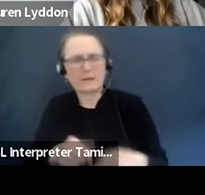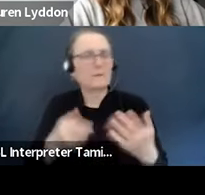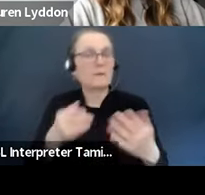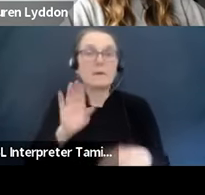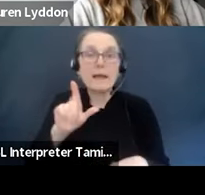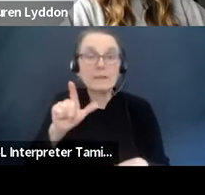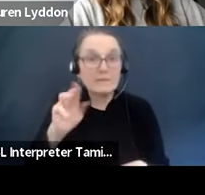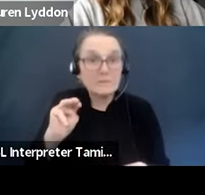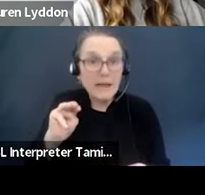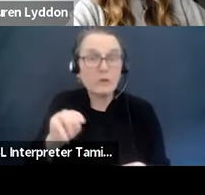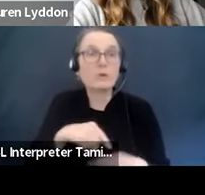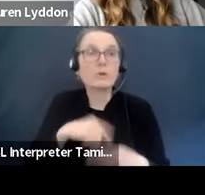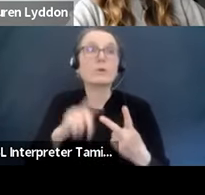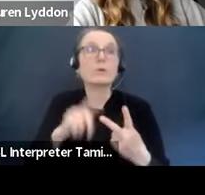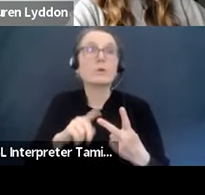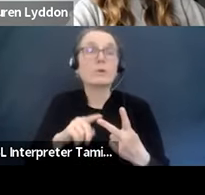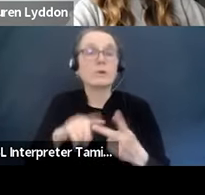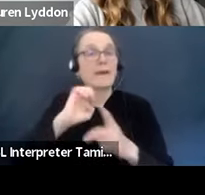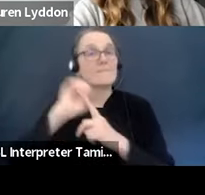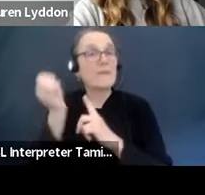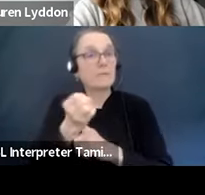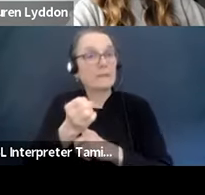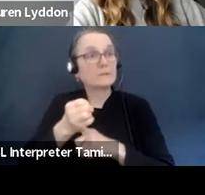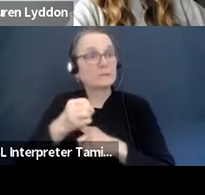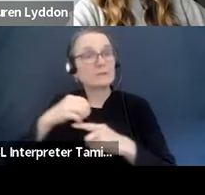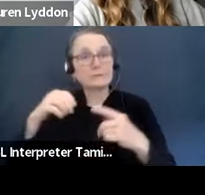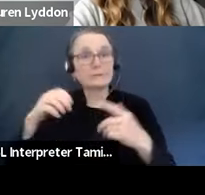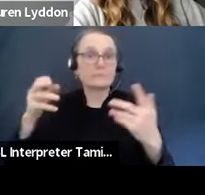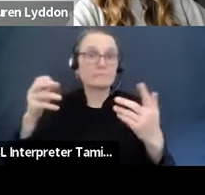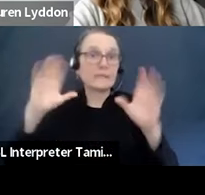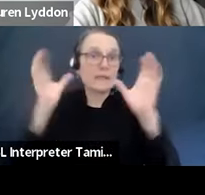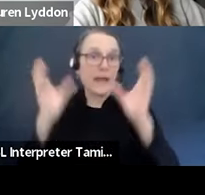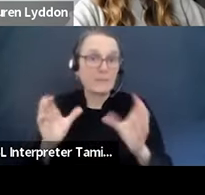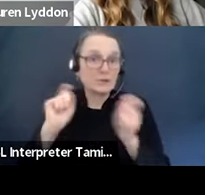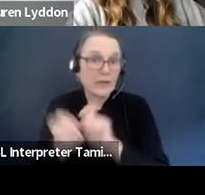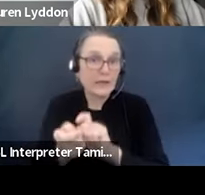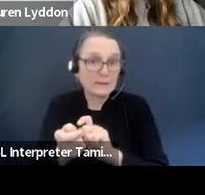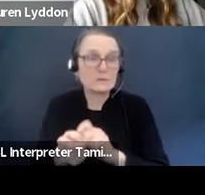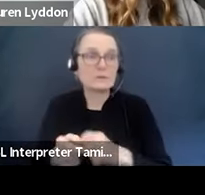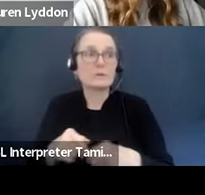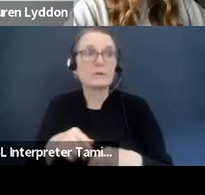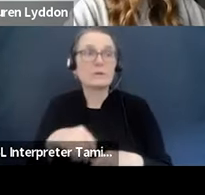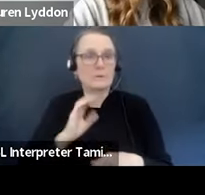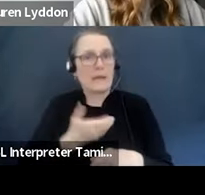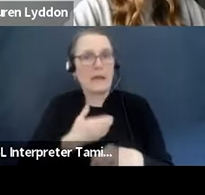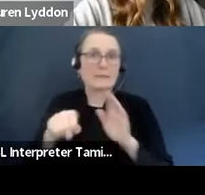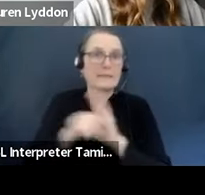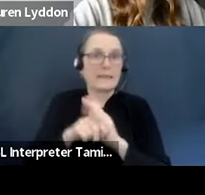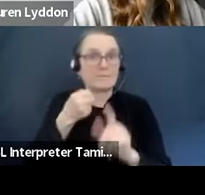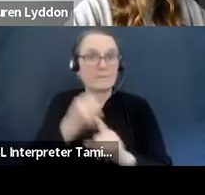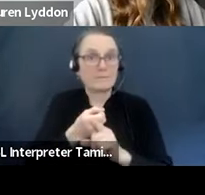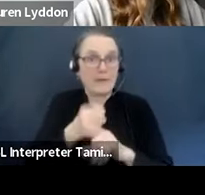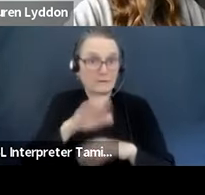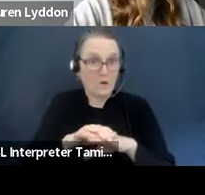detrimental impact we have all had to the planet, ignoring all of those because we're in arts and culture is not an option.